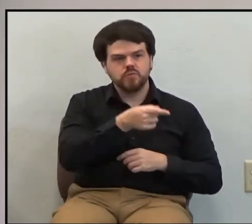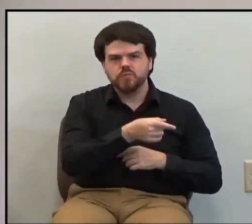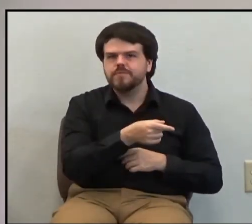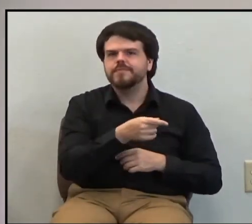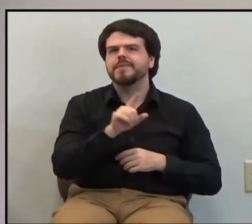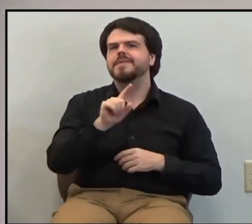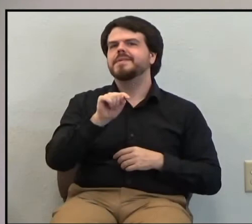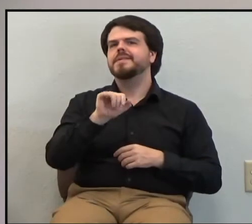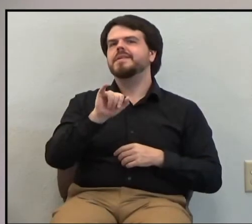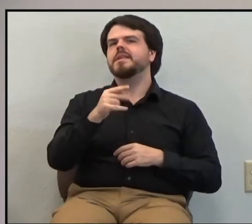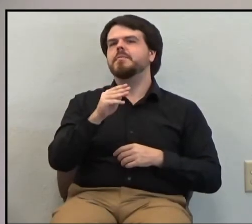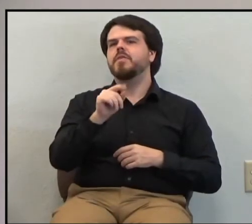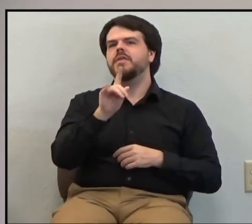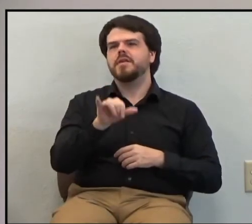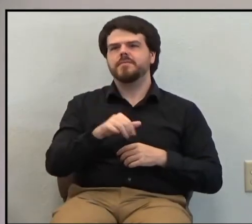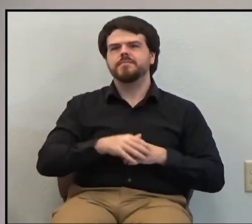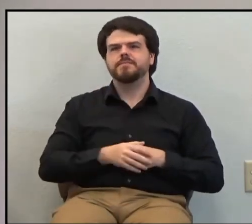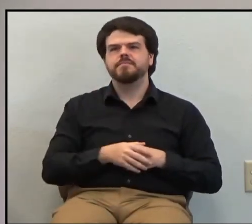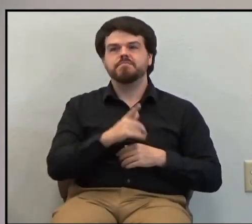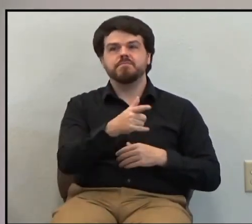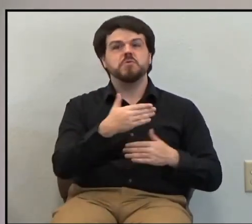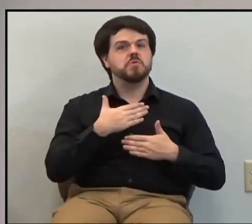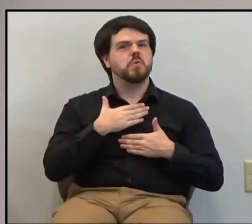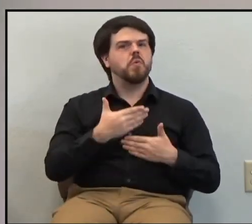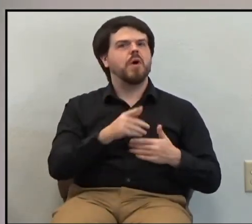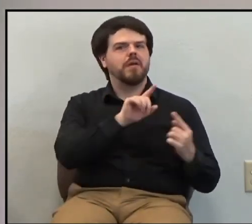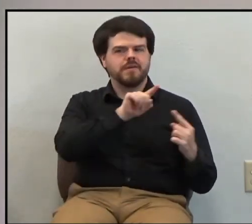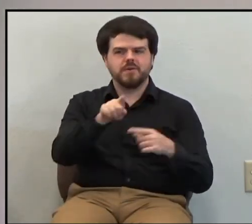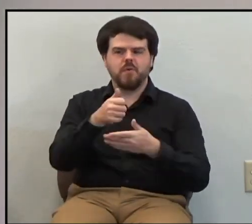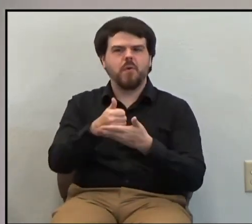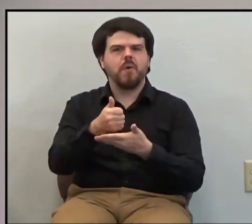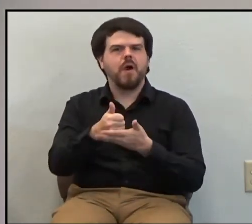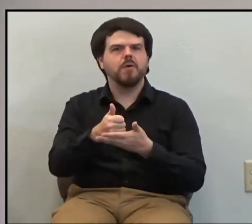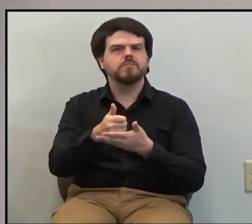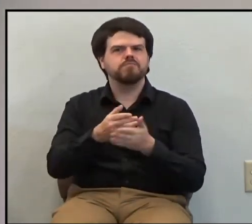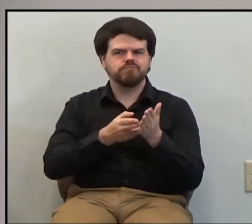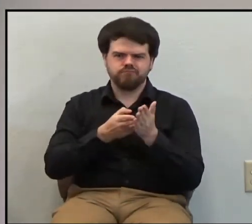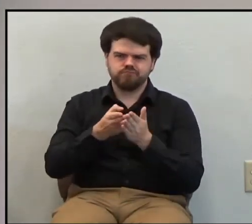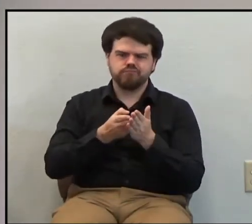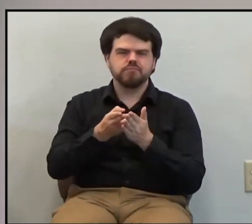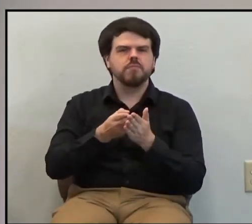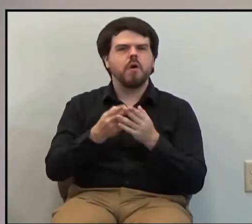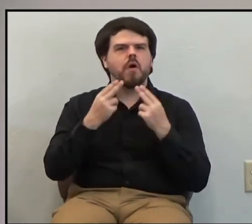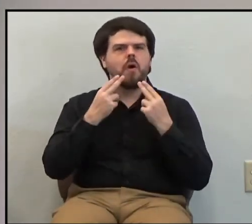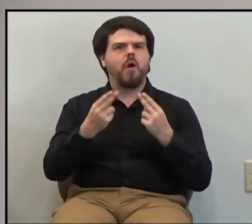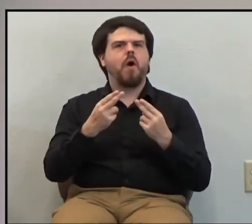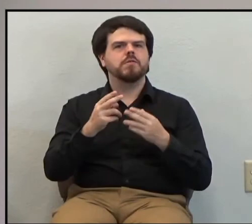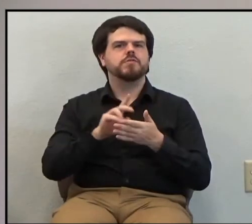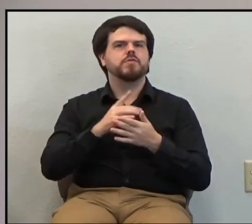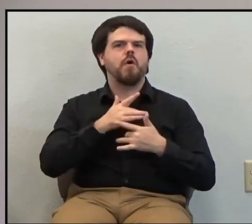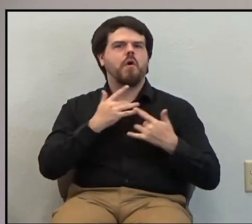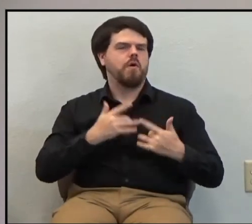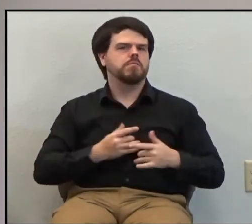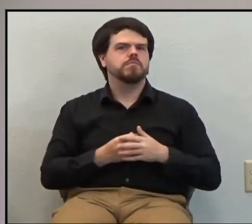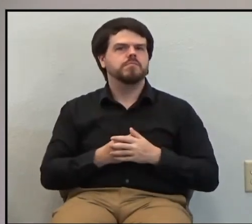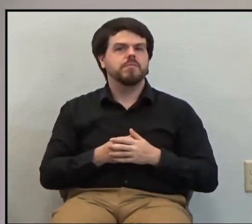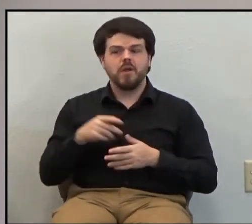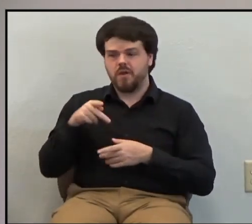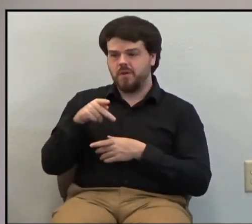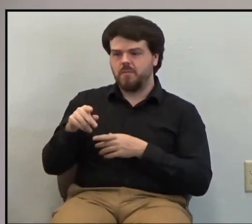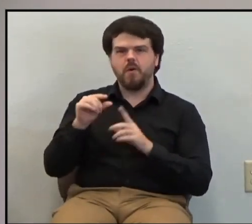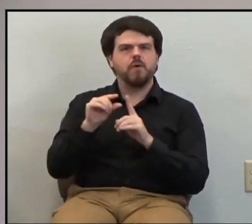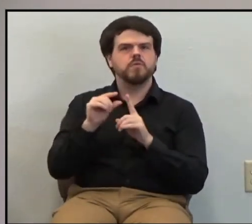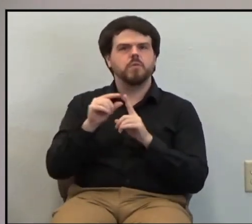He was willing to help with a good and honest heart. We see this from Paul's own words to the